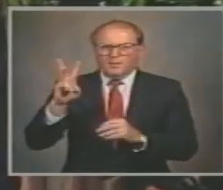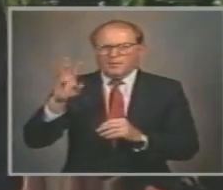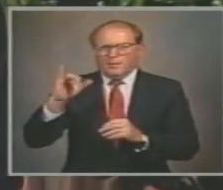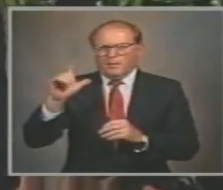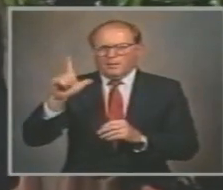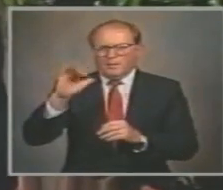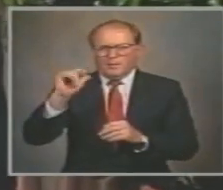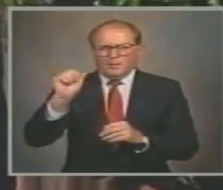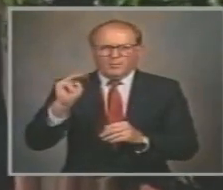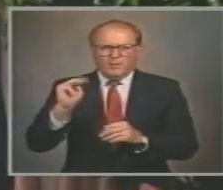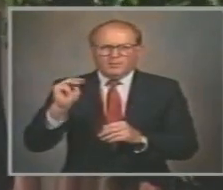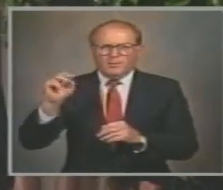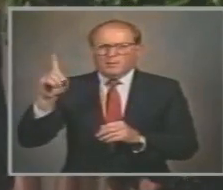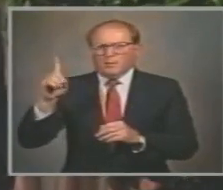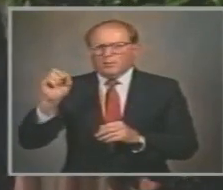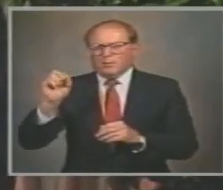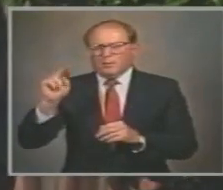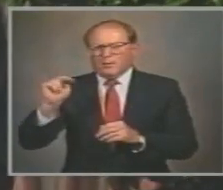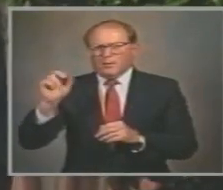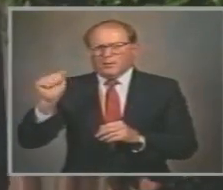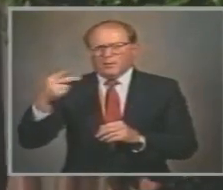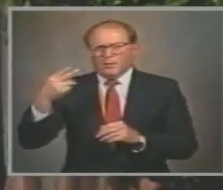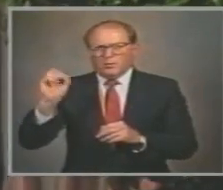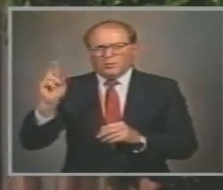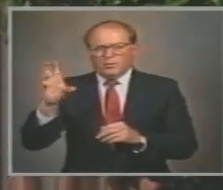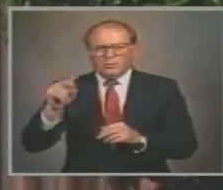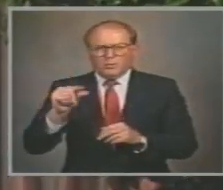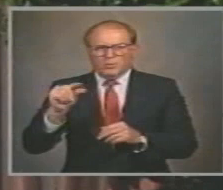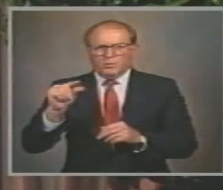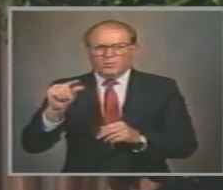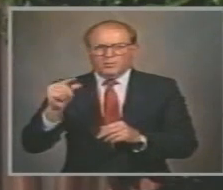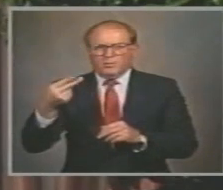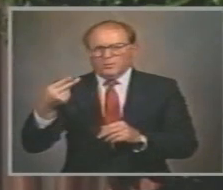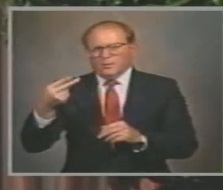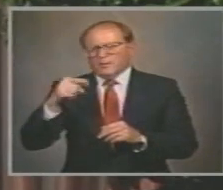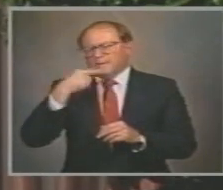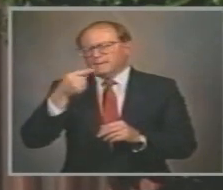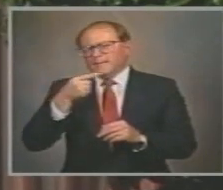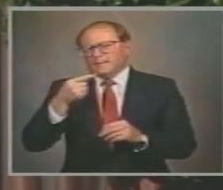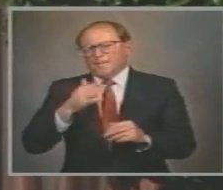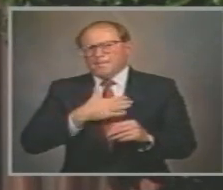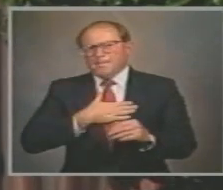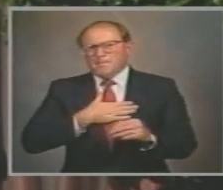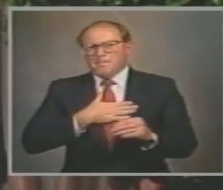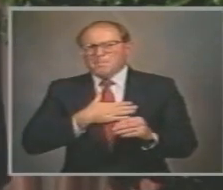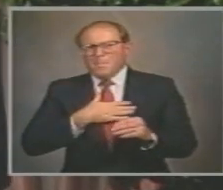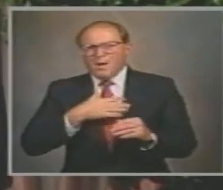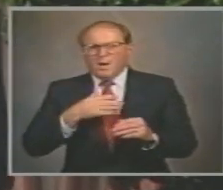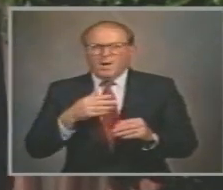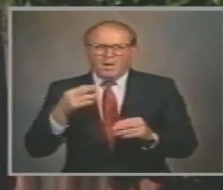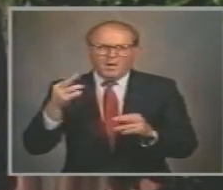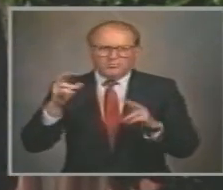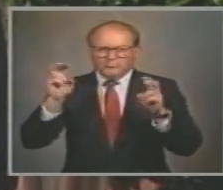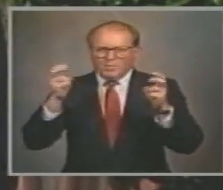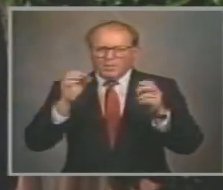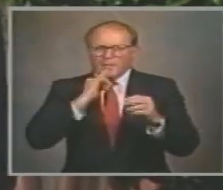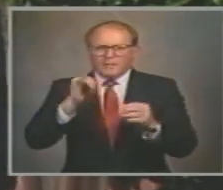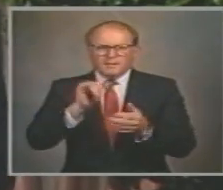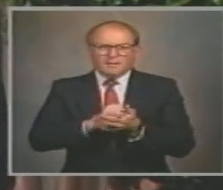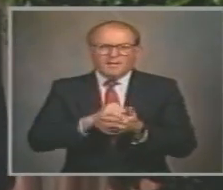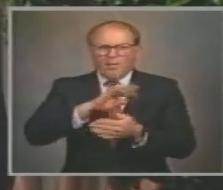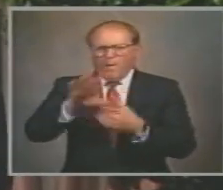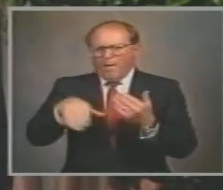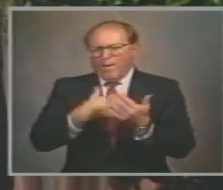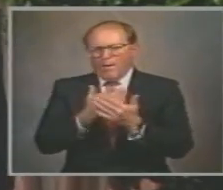Donahue Adjunct scholar At the Heritage Foundation Says My thesis is That the whole range Of psychological And